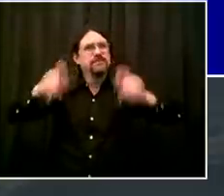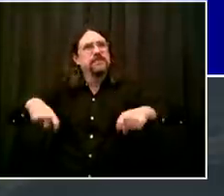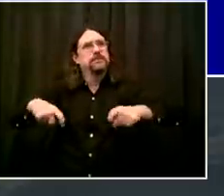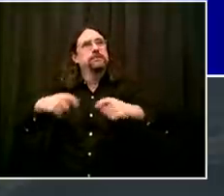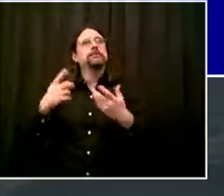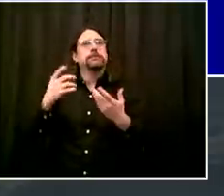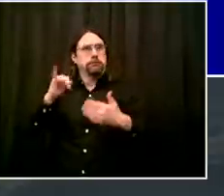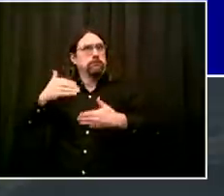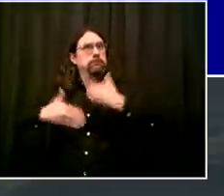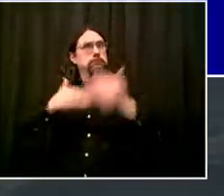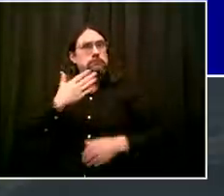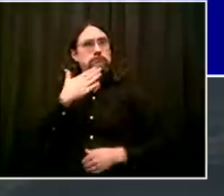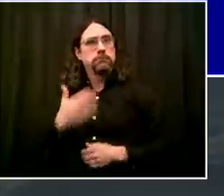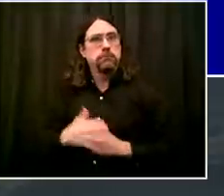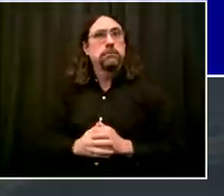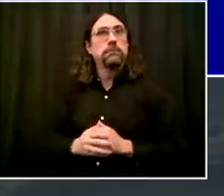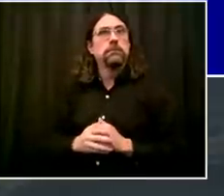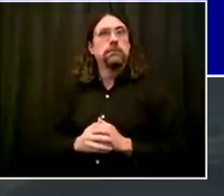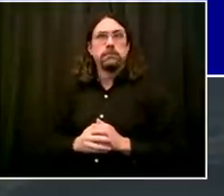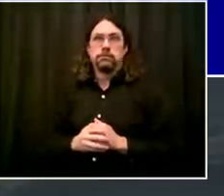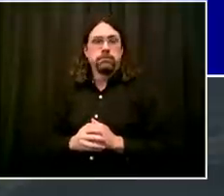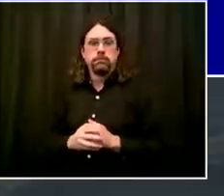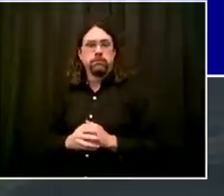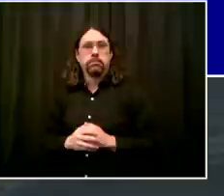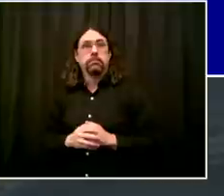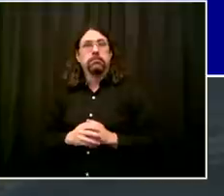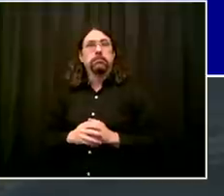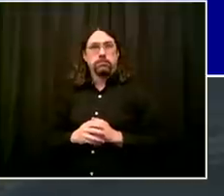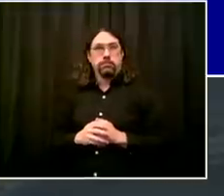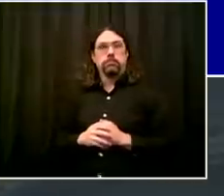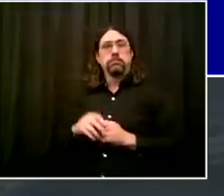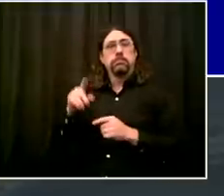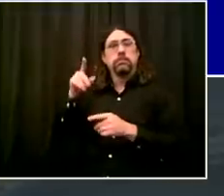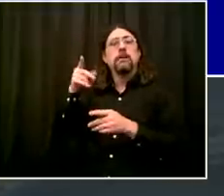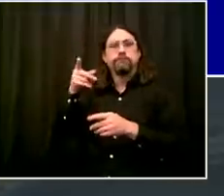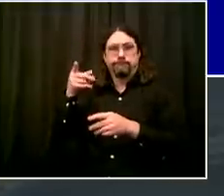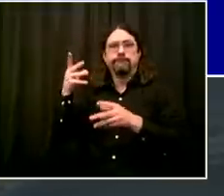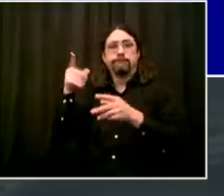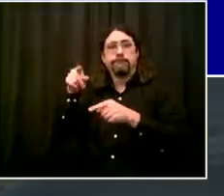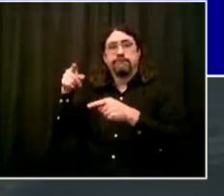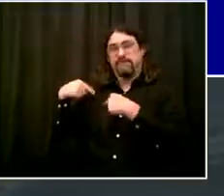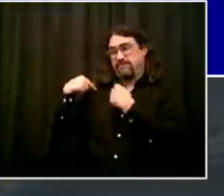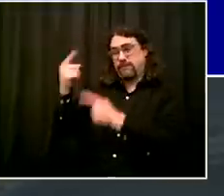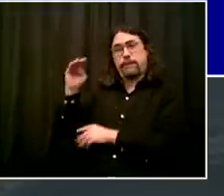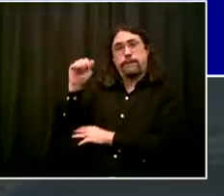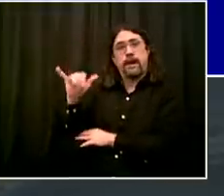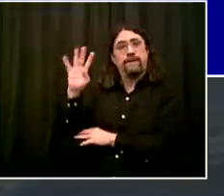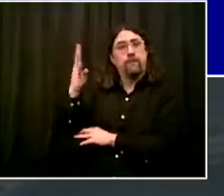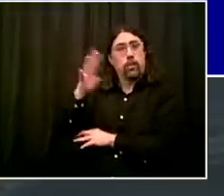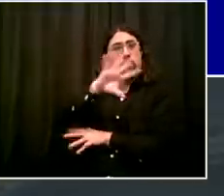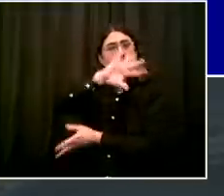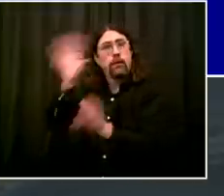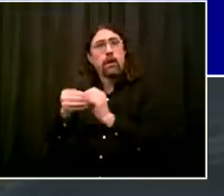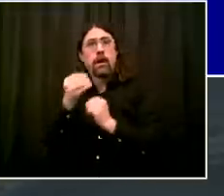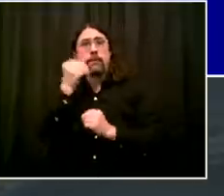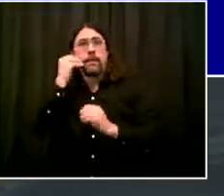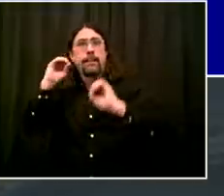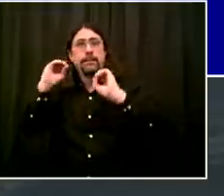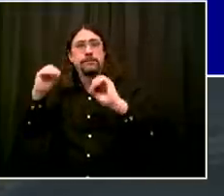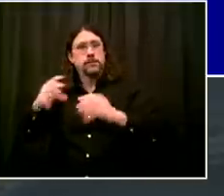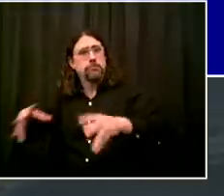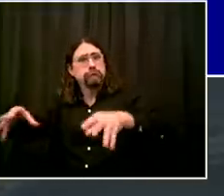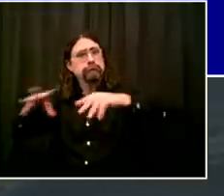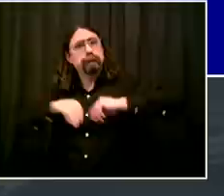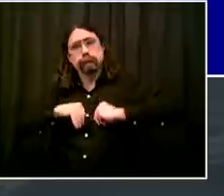placement in shelter, 211 remain in shelter, 301 accepted hospital care. Thank